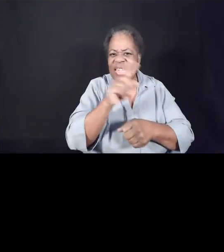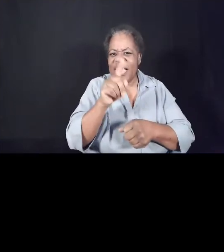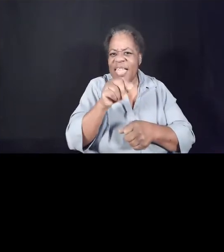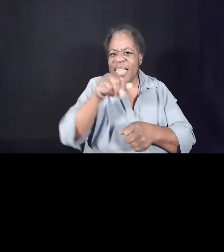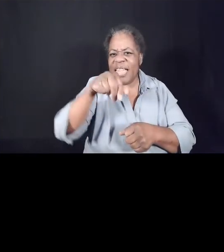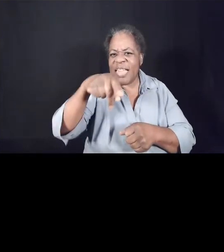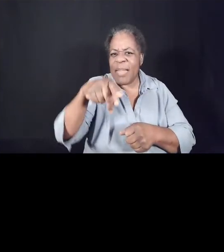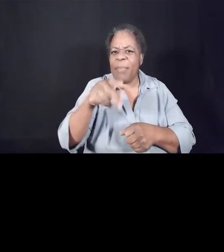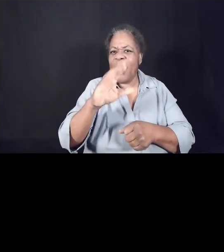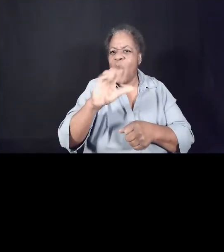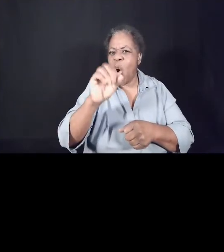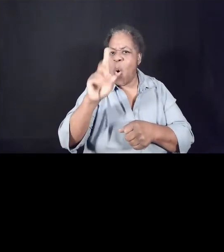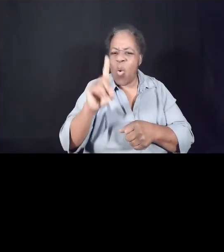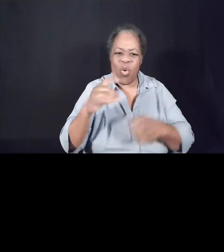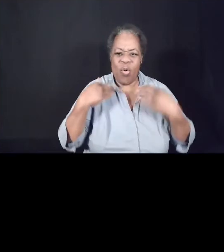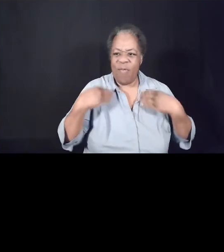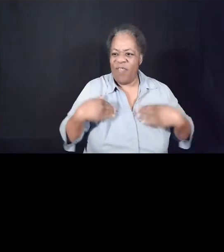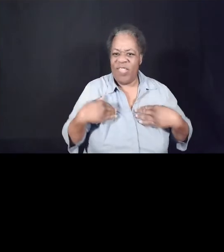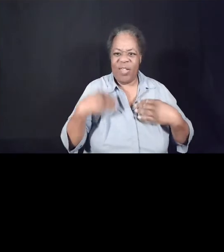appearance.